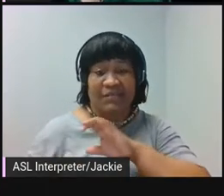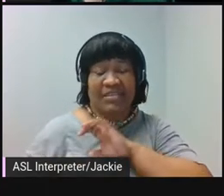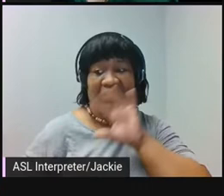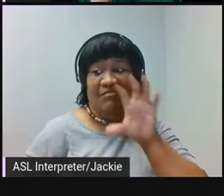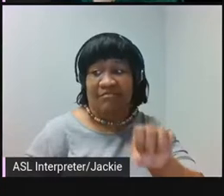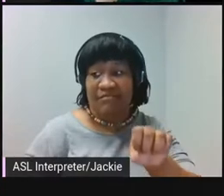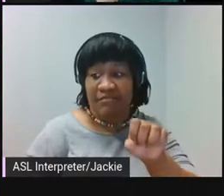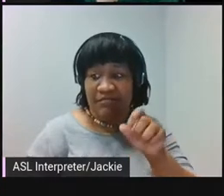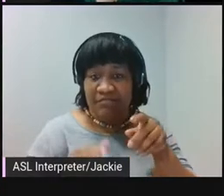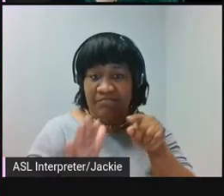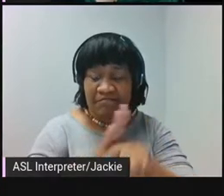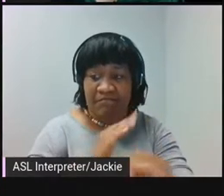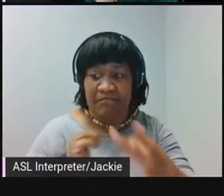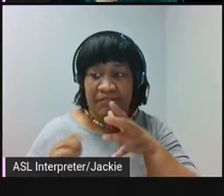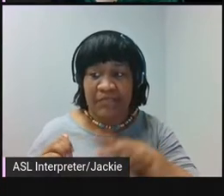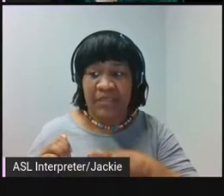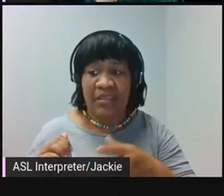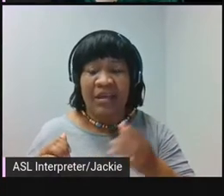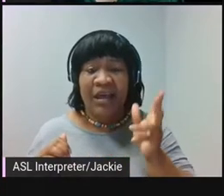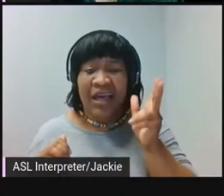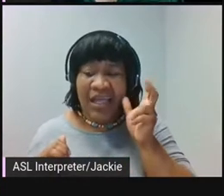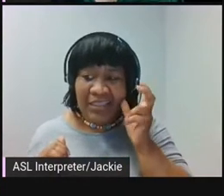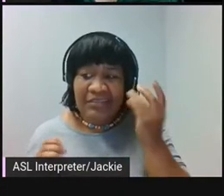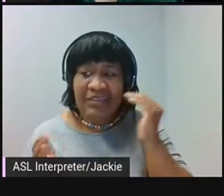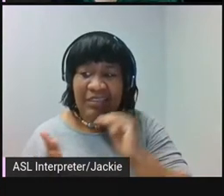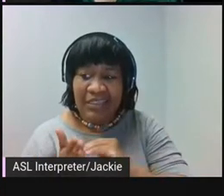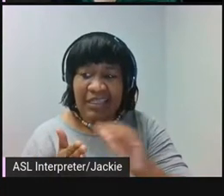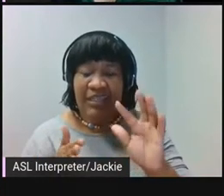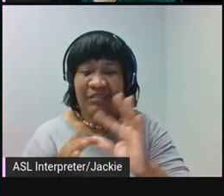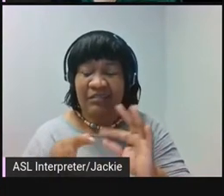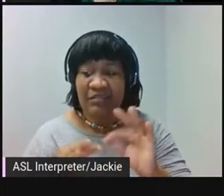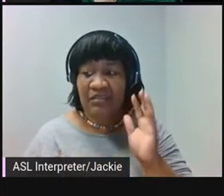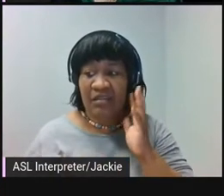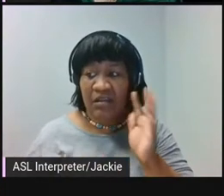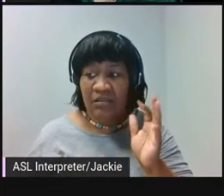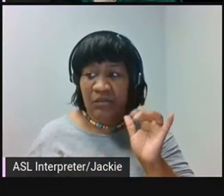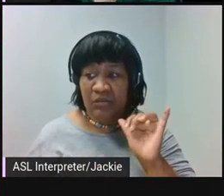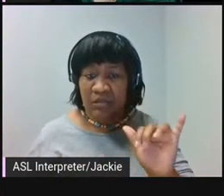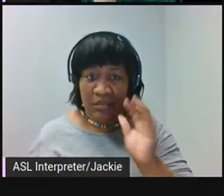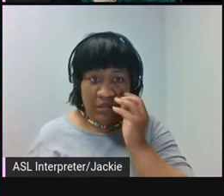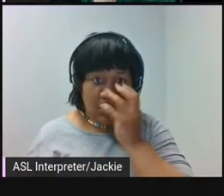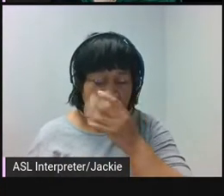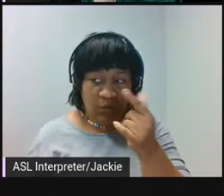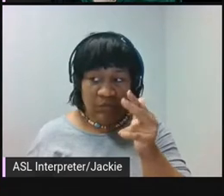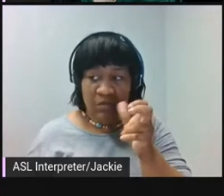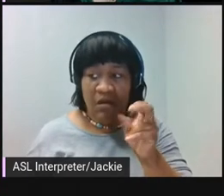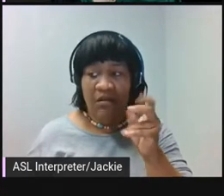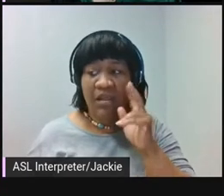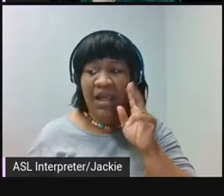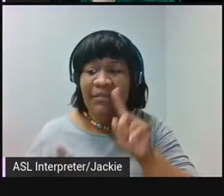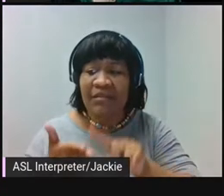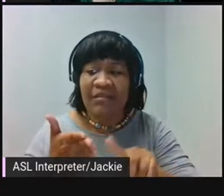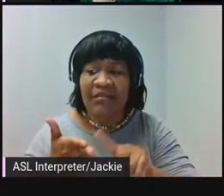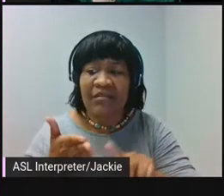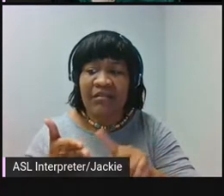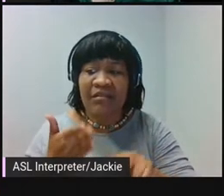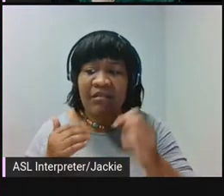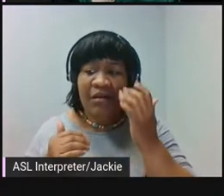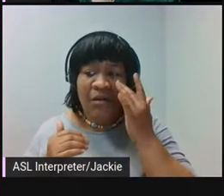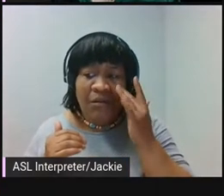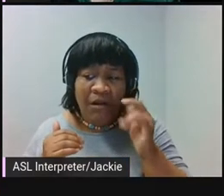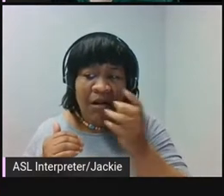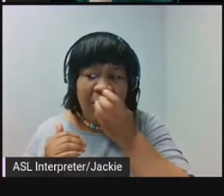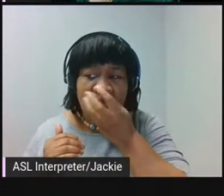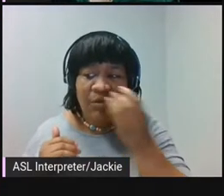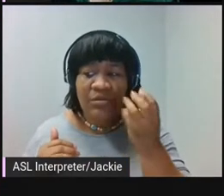I listened to the longer audio of Hasna while visiting a rose garden. Until this point, I had been researching the origins of hybridized roses and